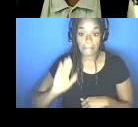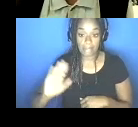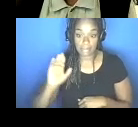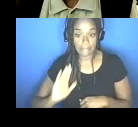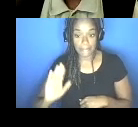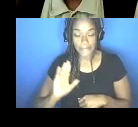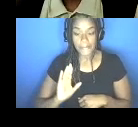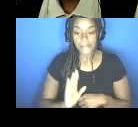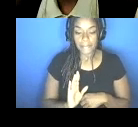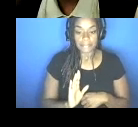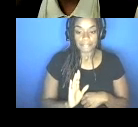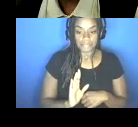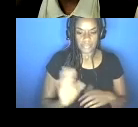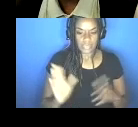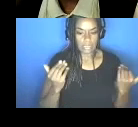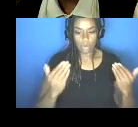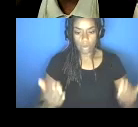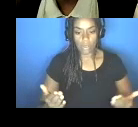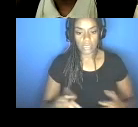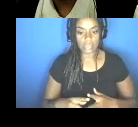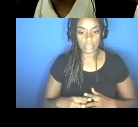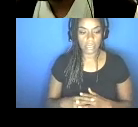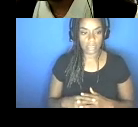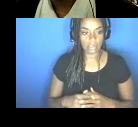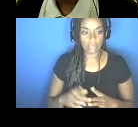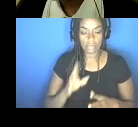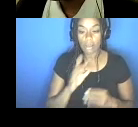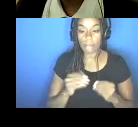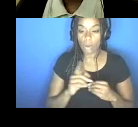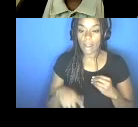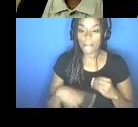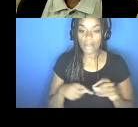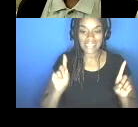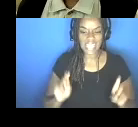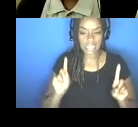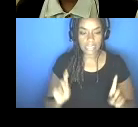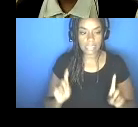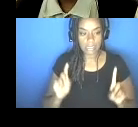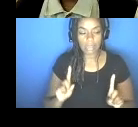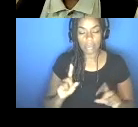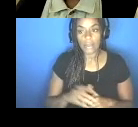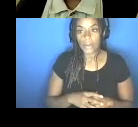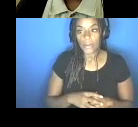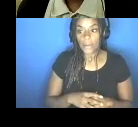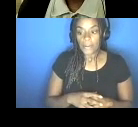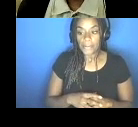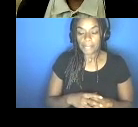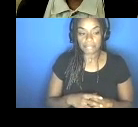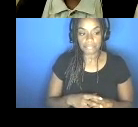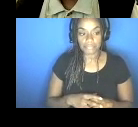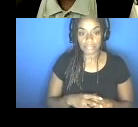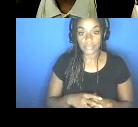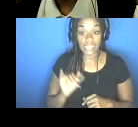past. So I'll just, I'll hop right into talking a little bit more about testing as a refresher. You know, when we think about testing, even if